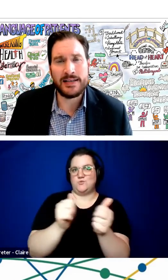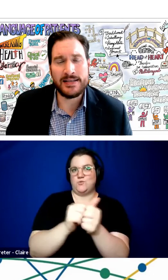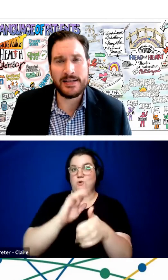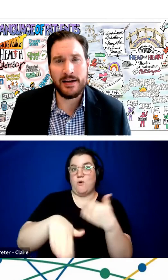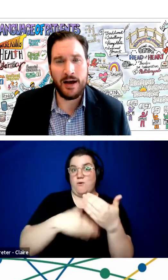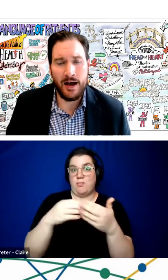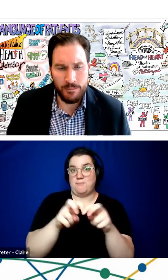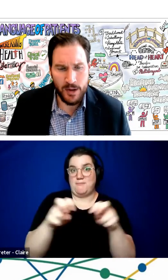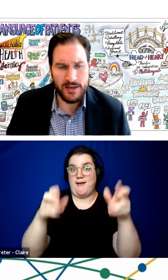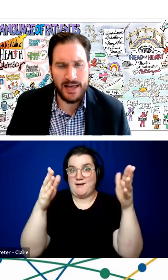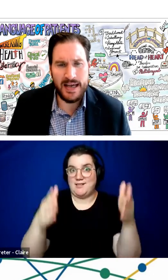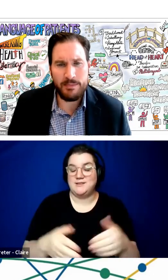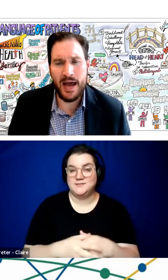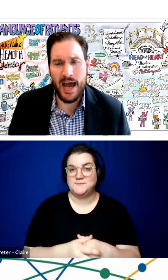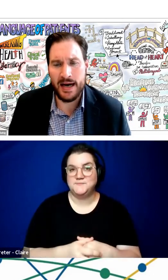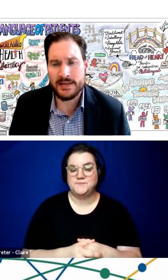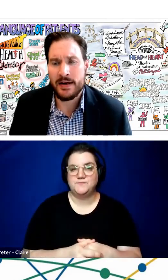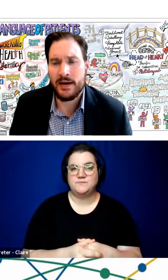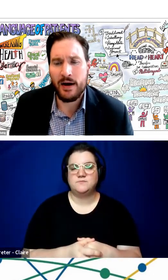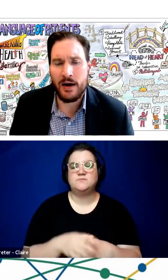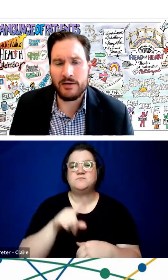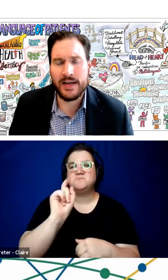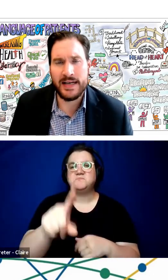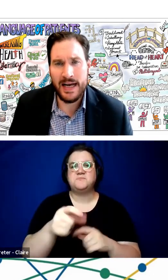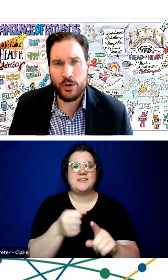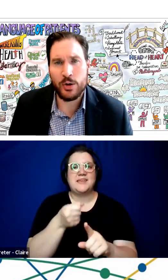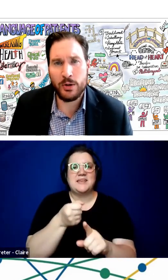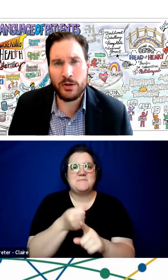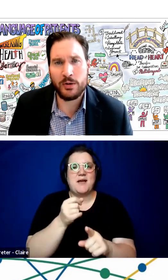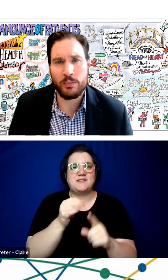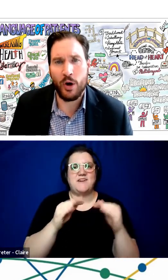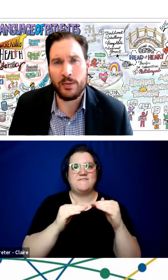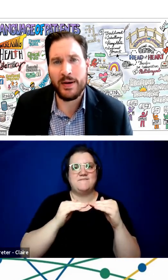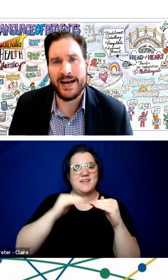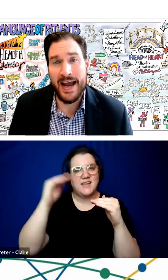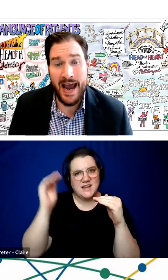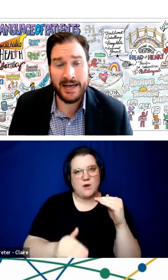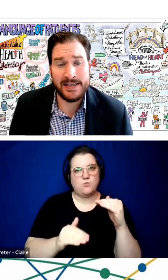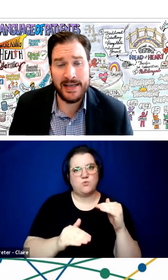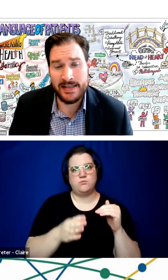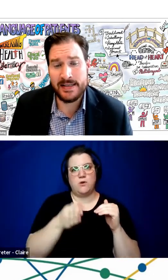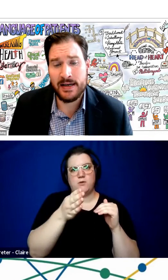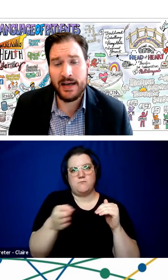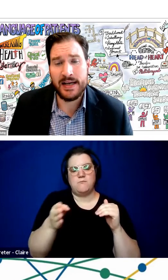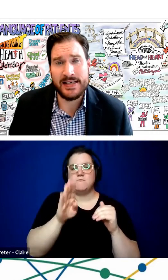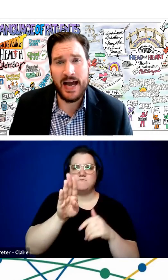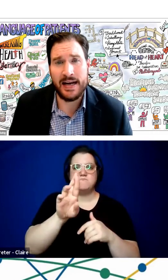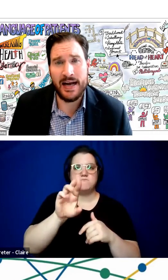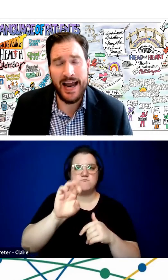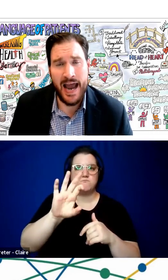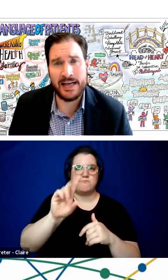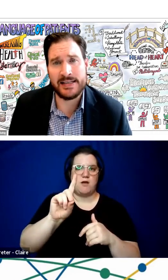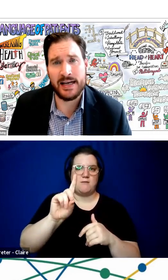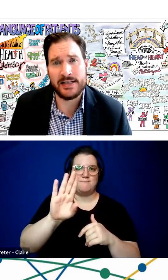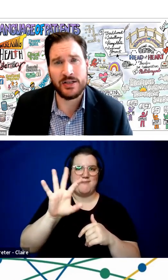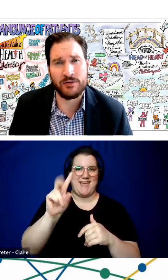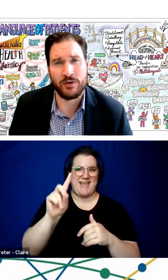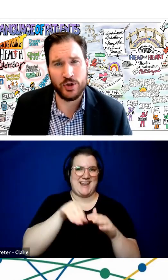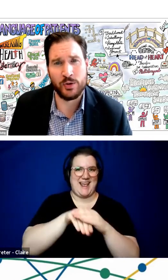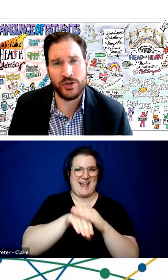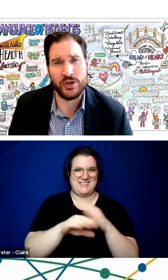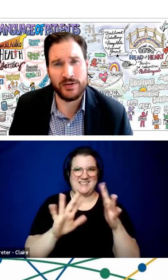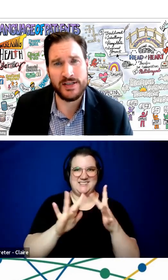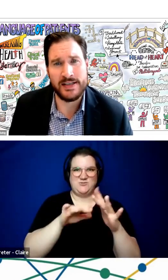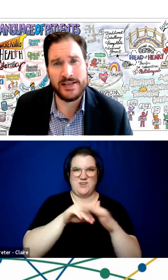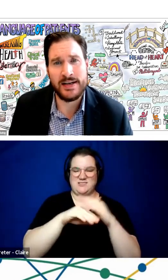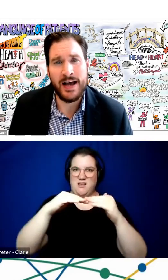is the impact of inequitable broadband access has had on access to